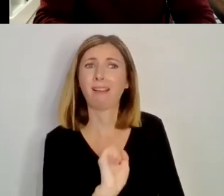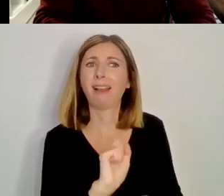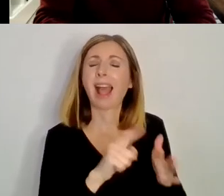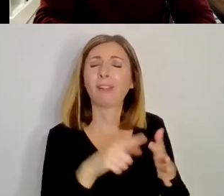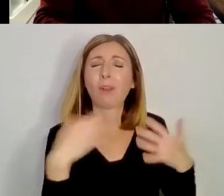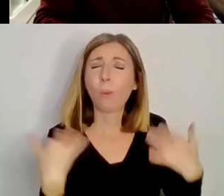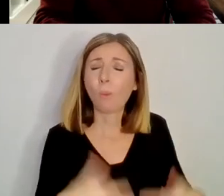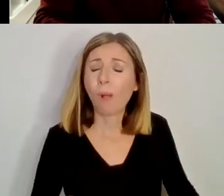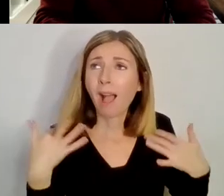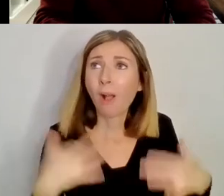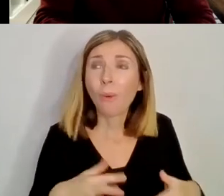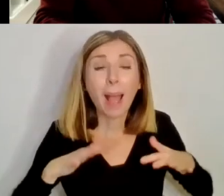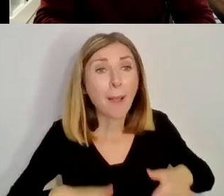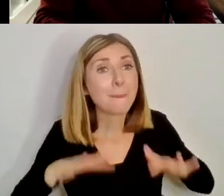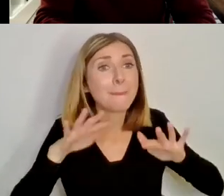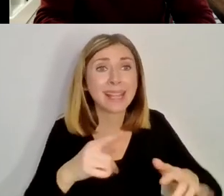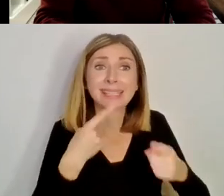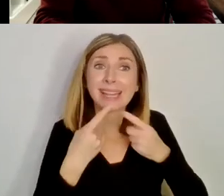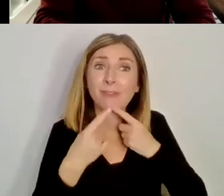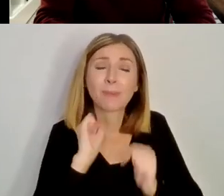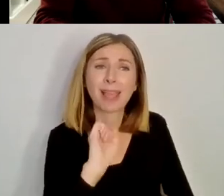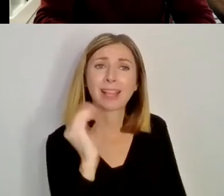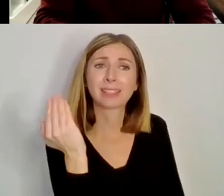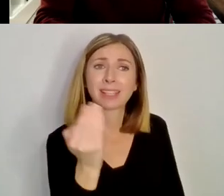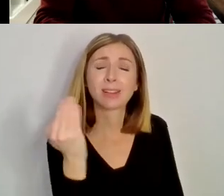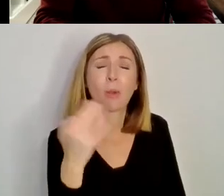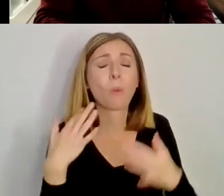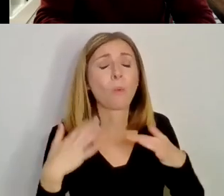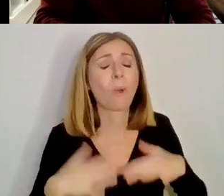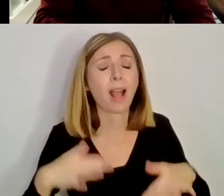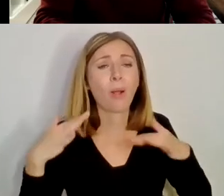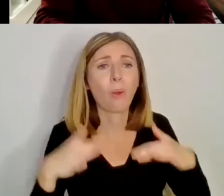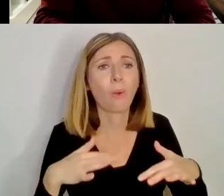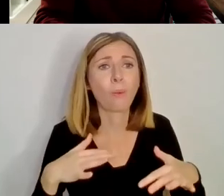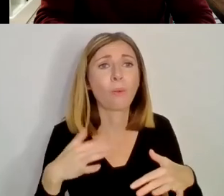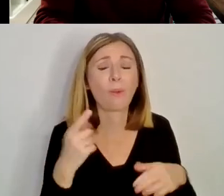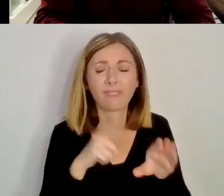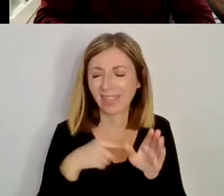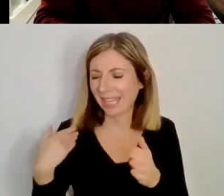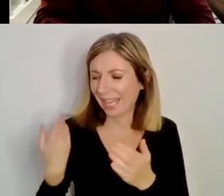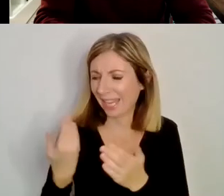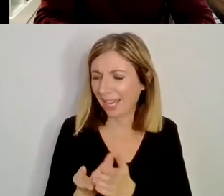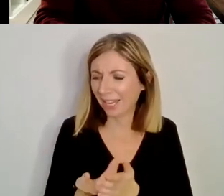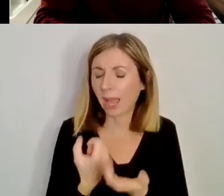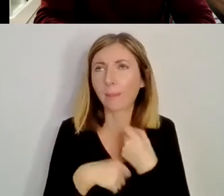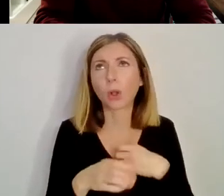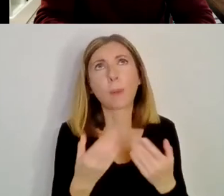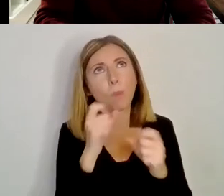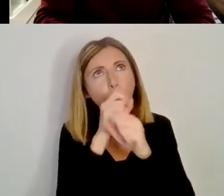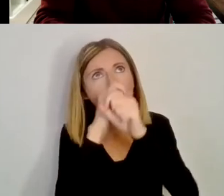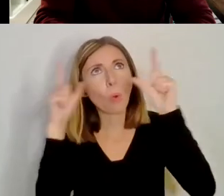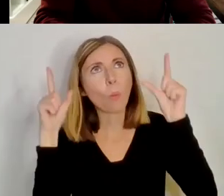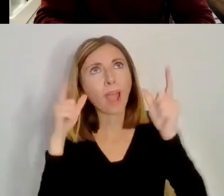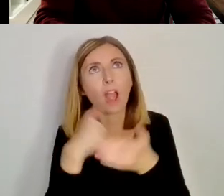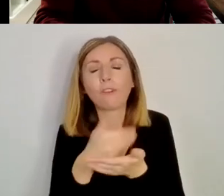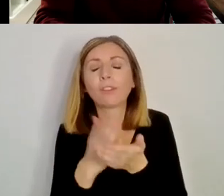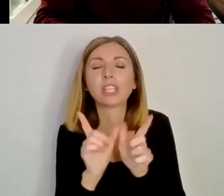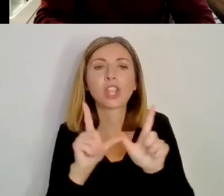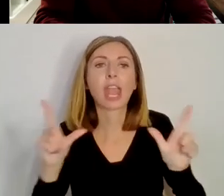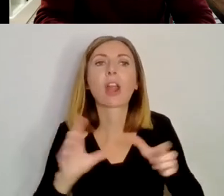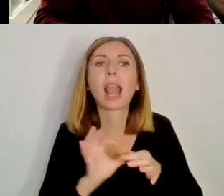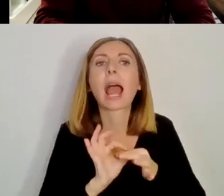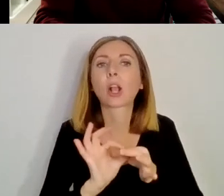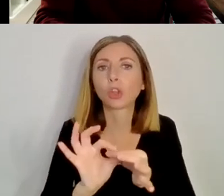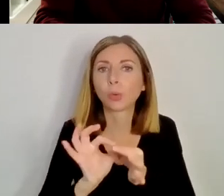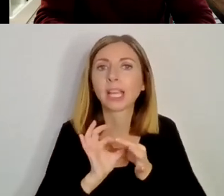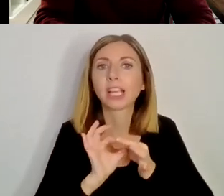so much amazing information. Um, you know, over the years I have, I've become more and more aware of the shared language and I, I think, you know,